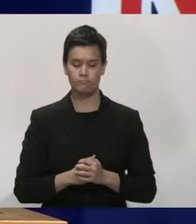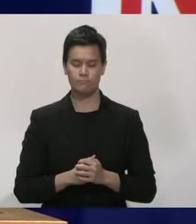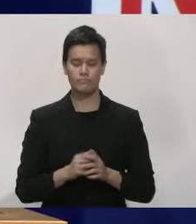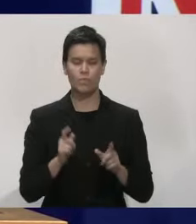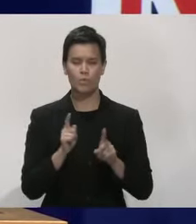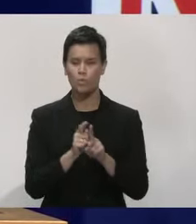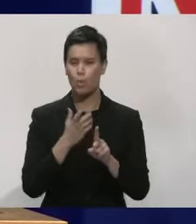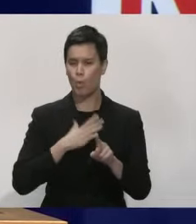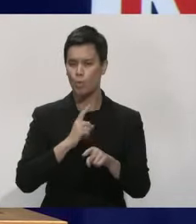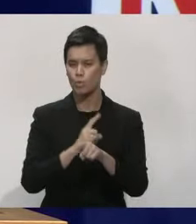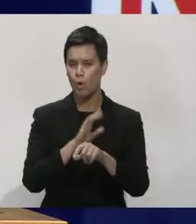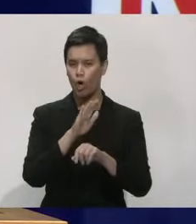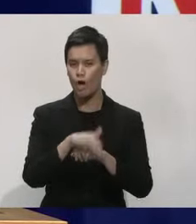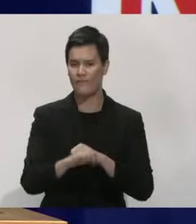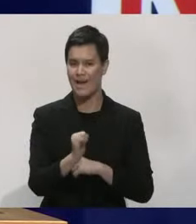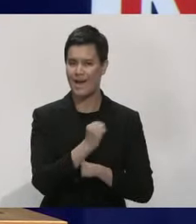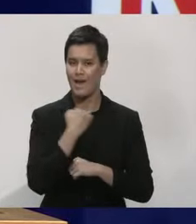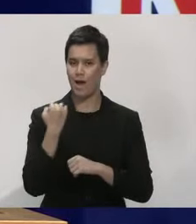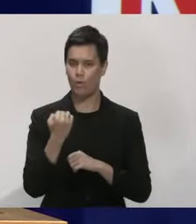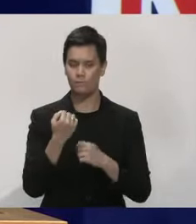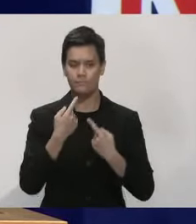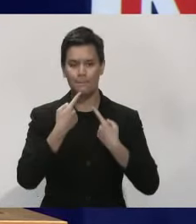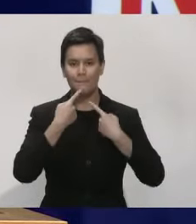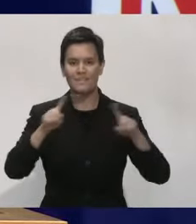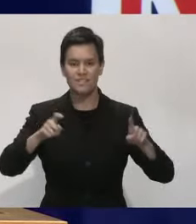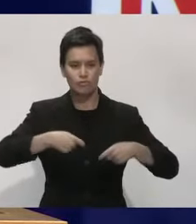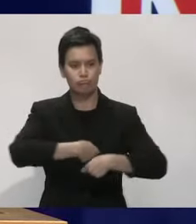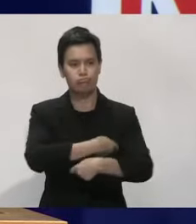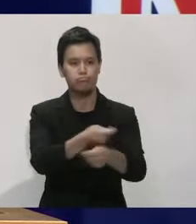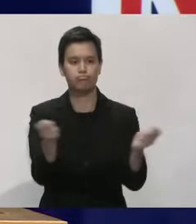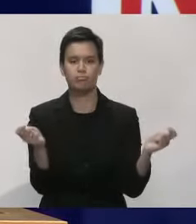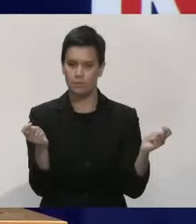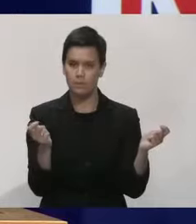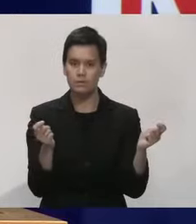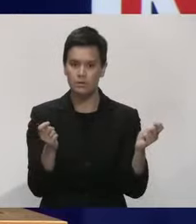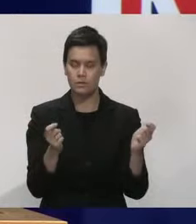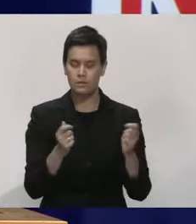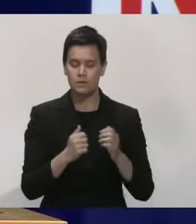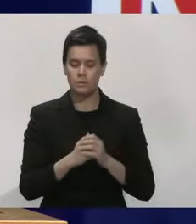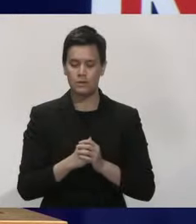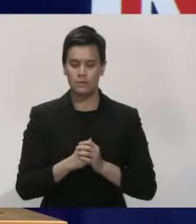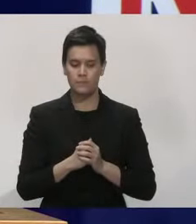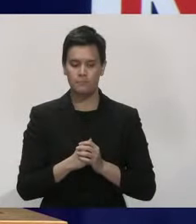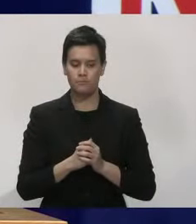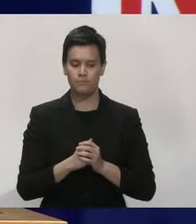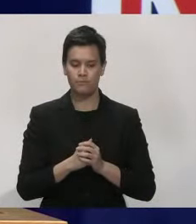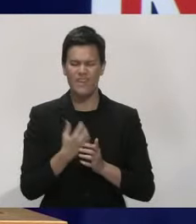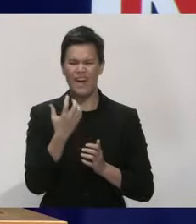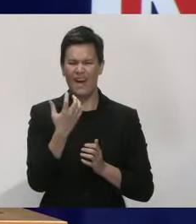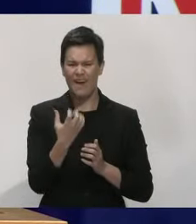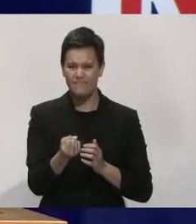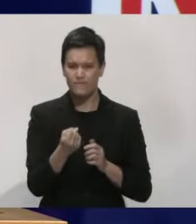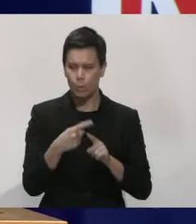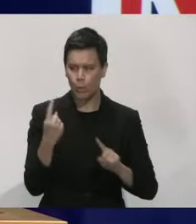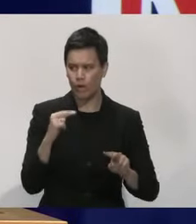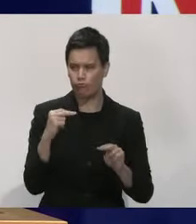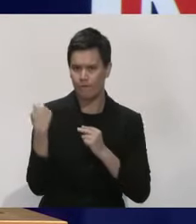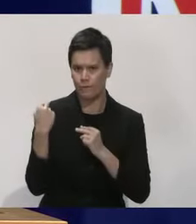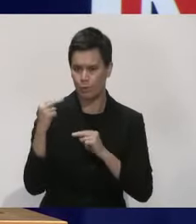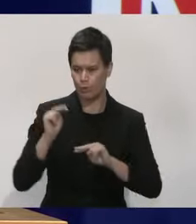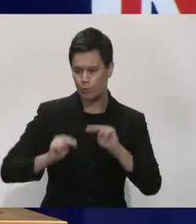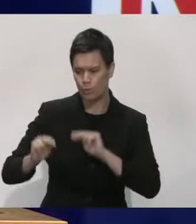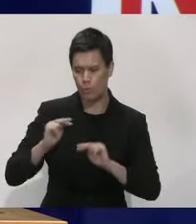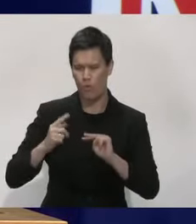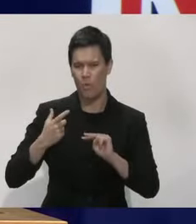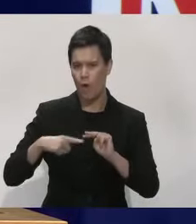messages. We've undertaken a rapid internal review to understand how an incorrect message regarding COVID